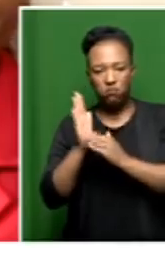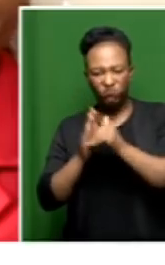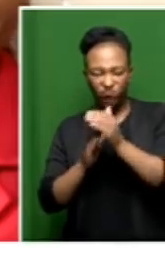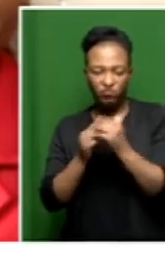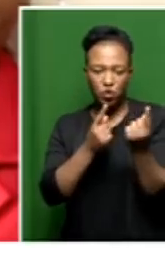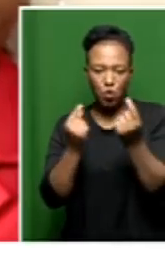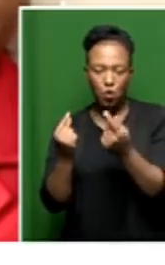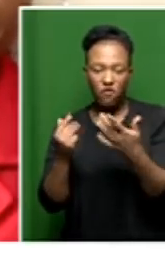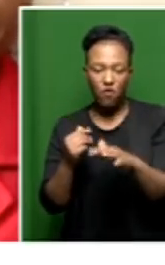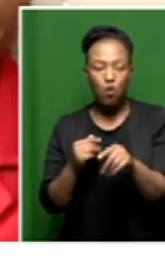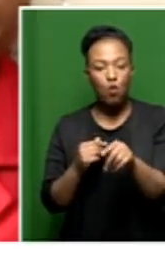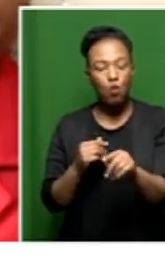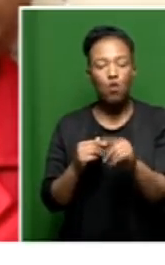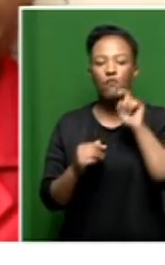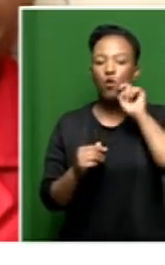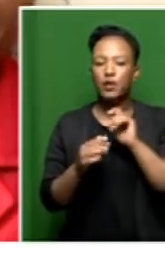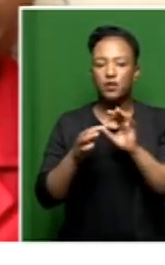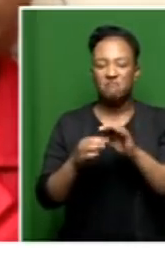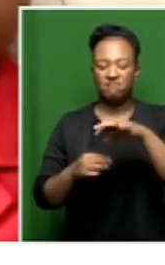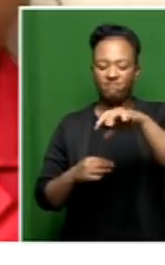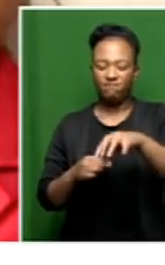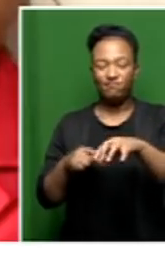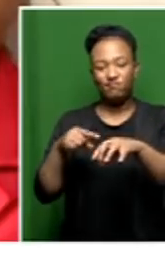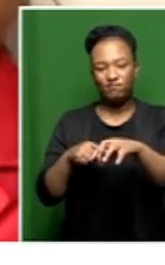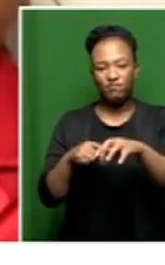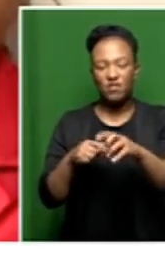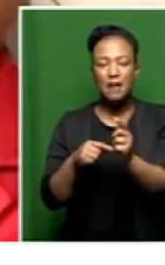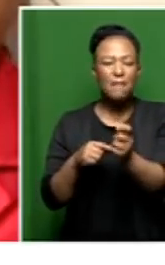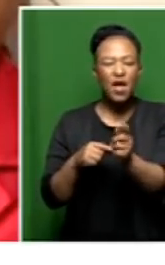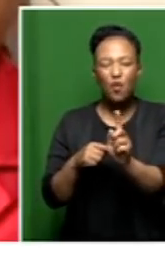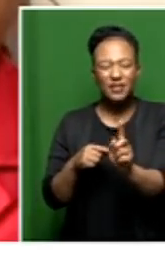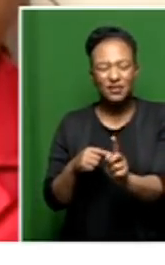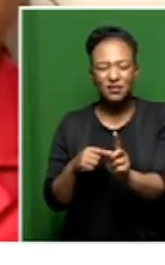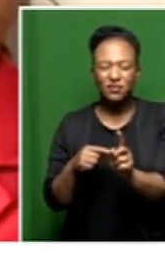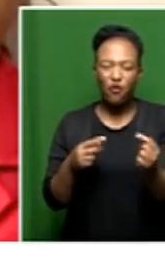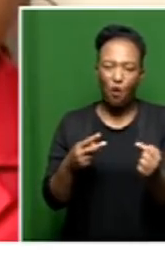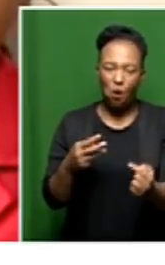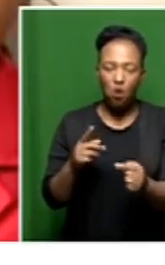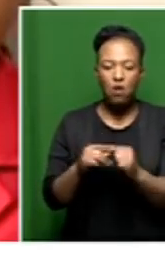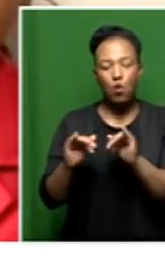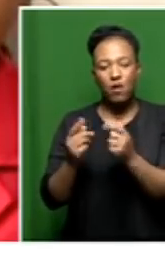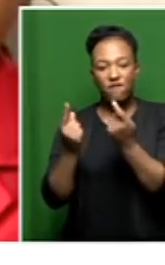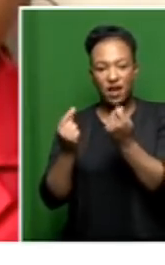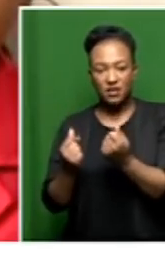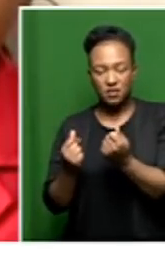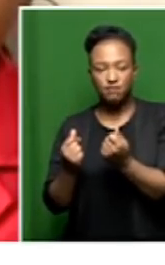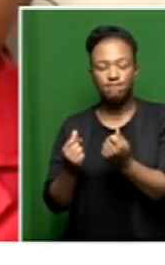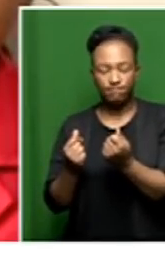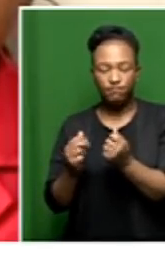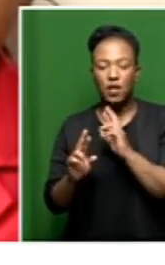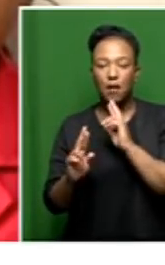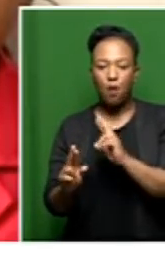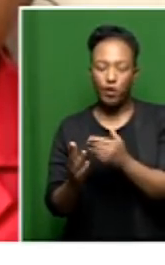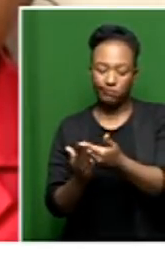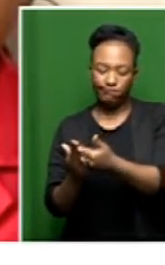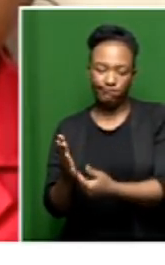for at the prototype 20 home and what exactly is being paid for. So we'll await those financials from you, those reports